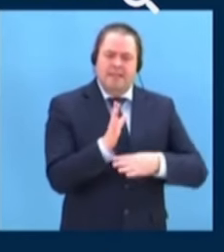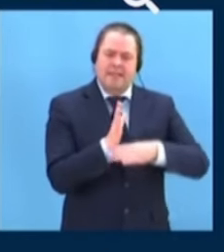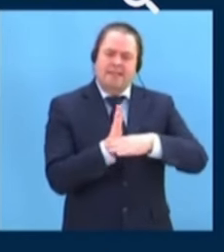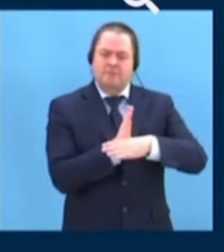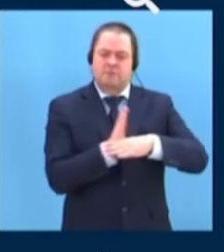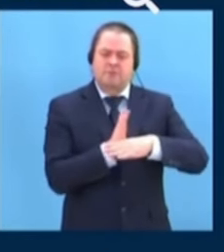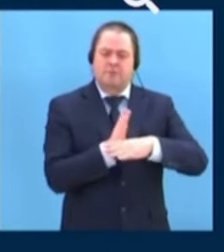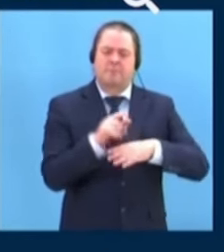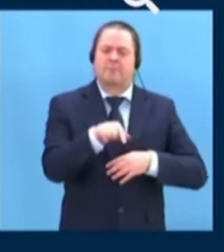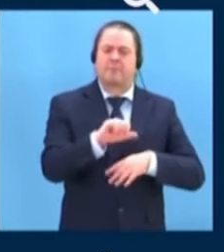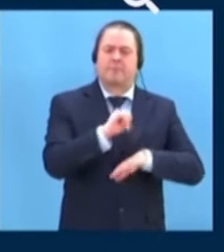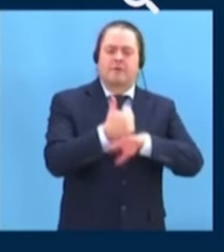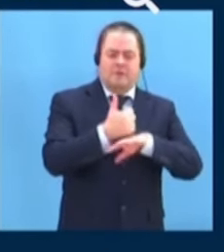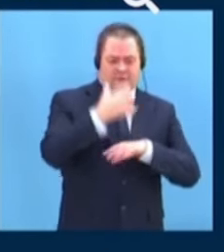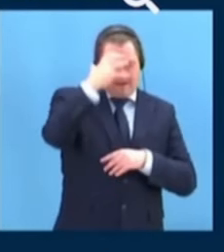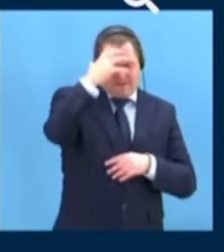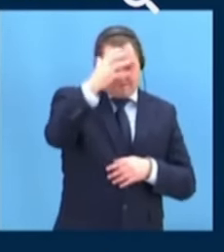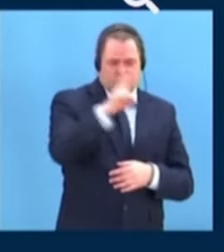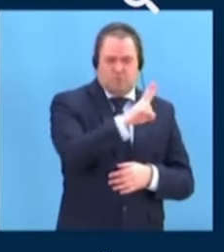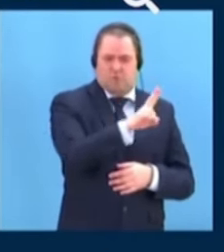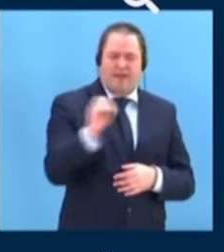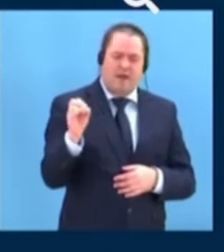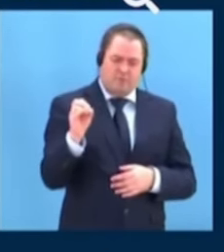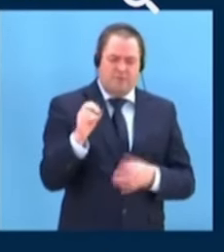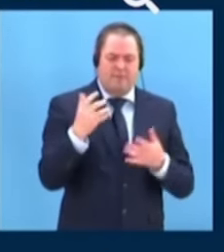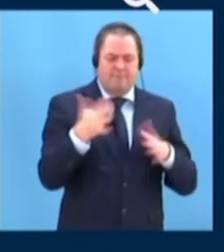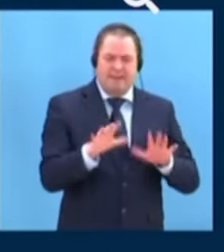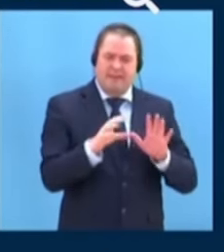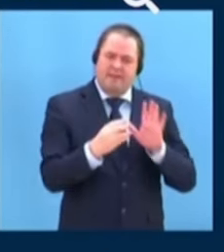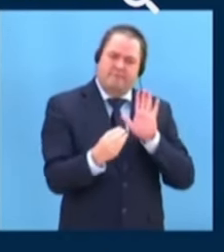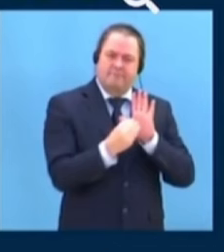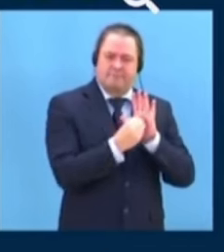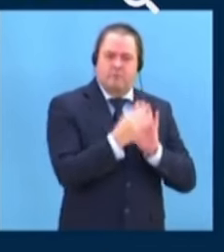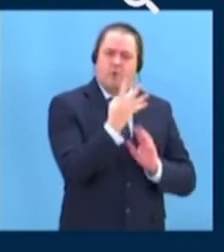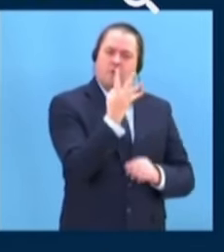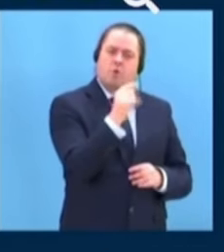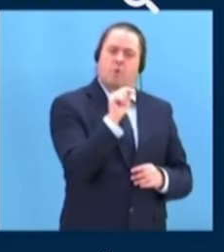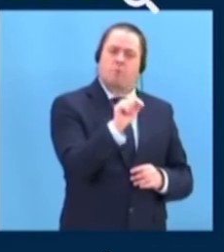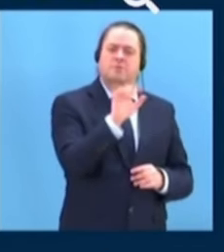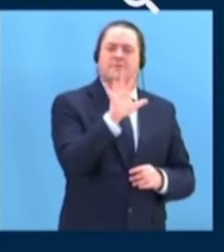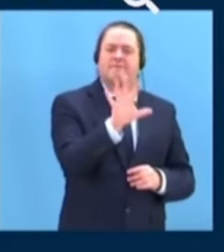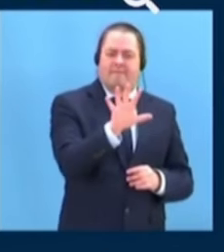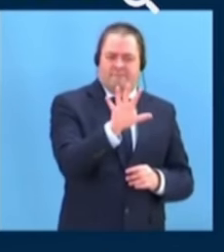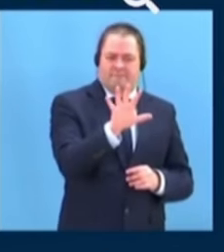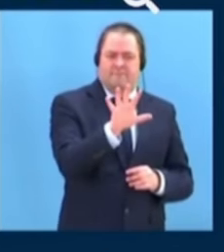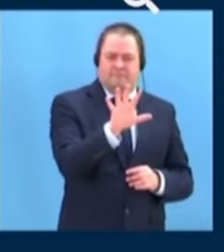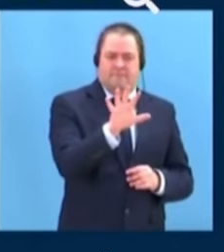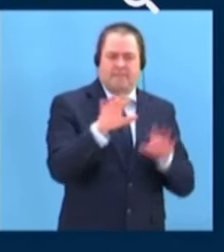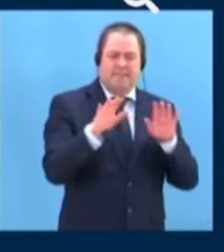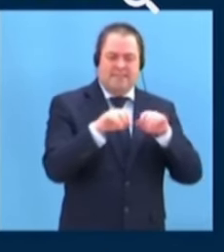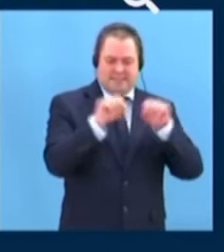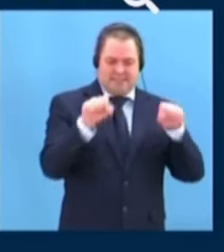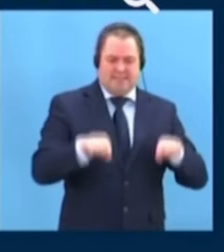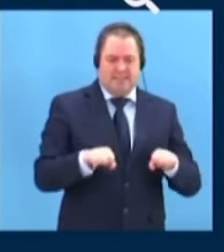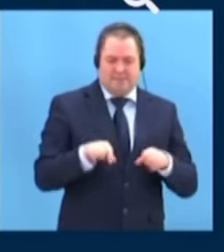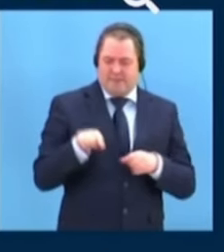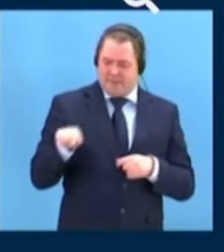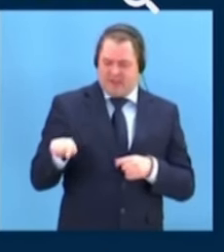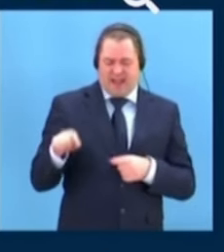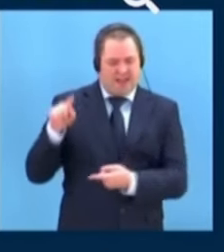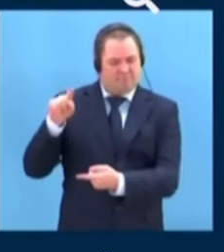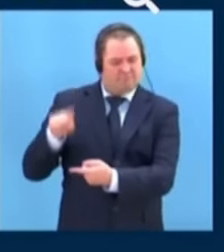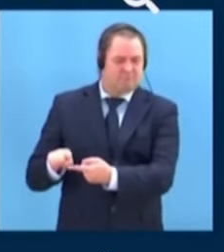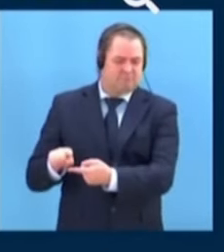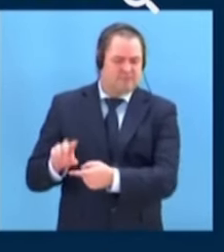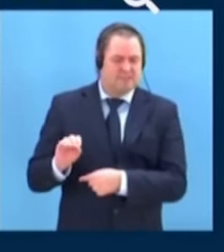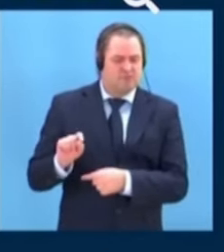a 4.5 system was implemented further marginalizing these groups. They were assigned to a status of 0.5, leading